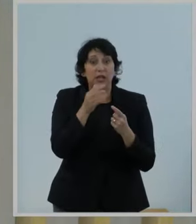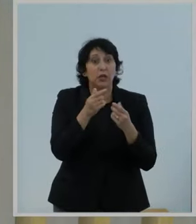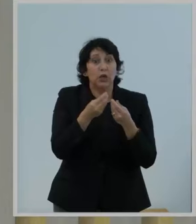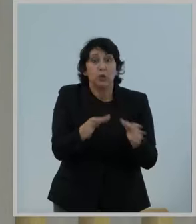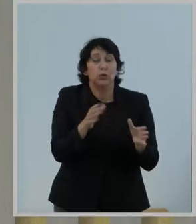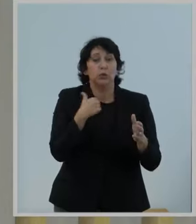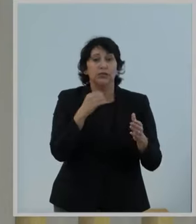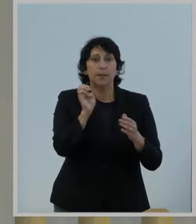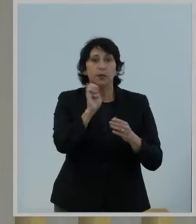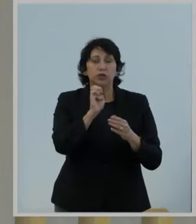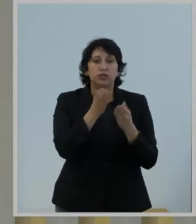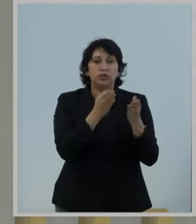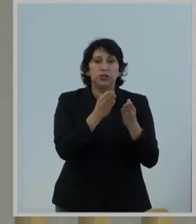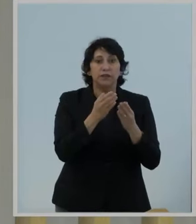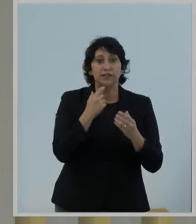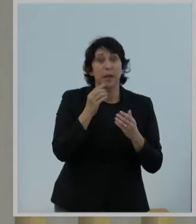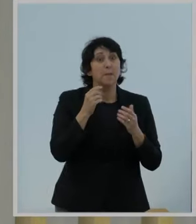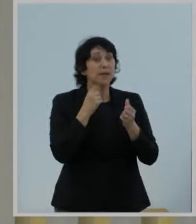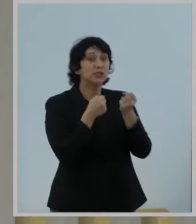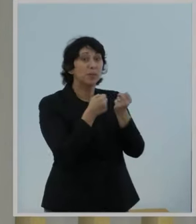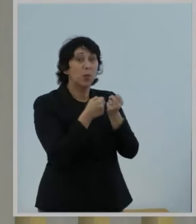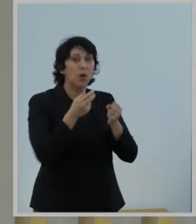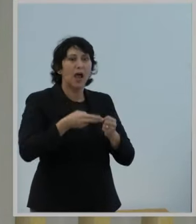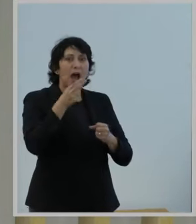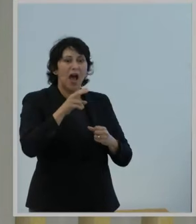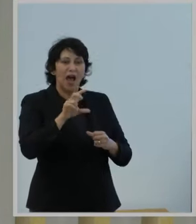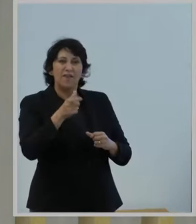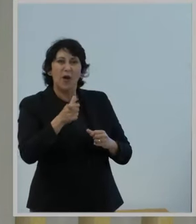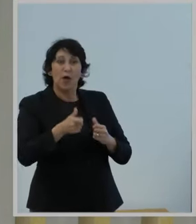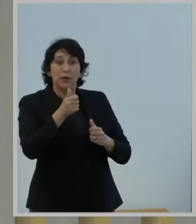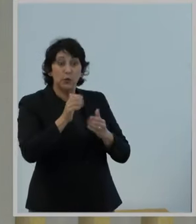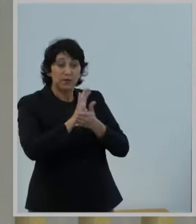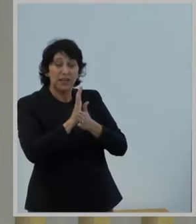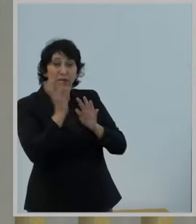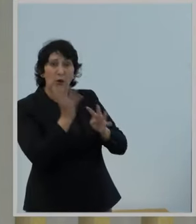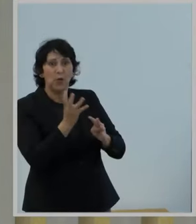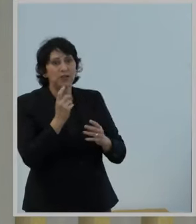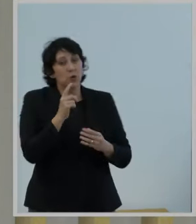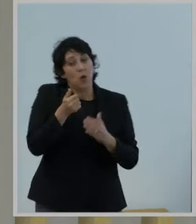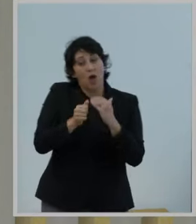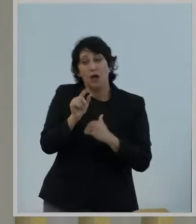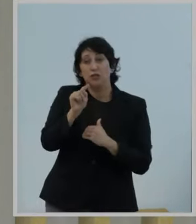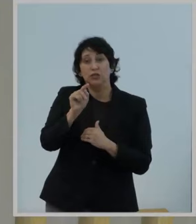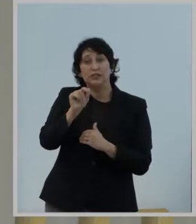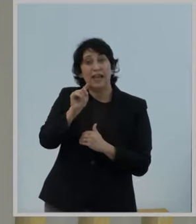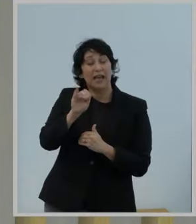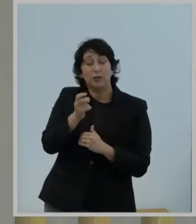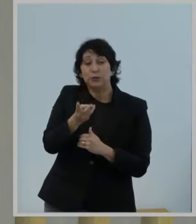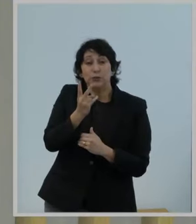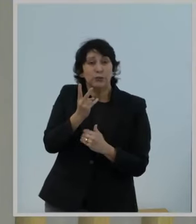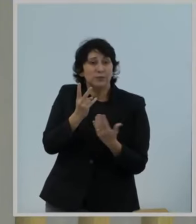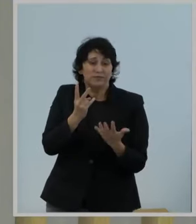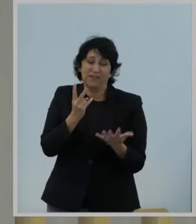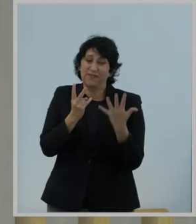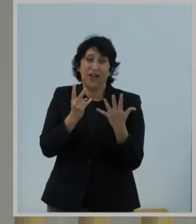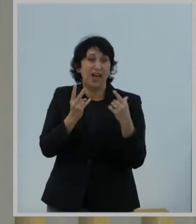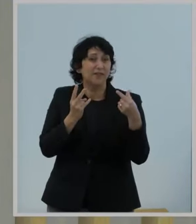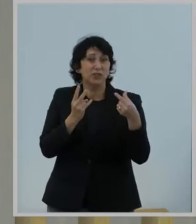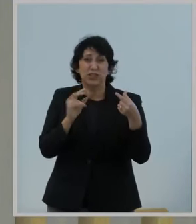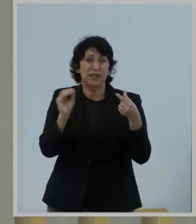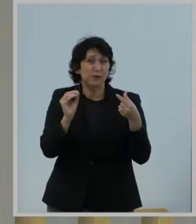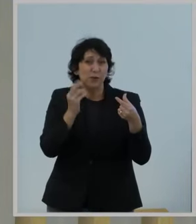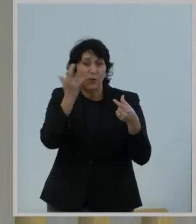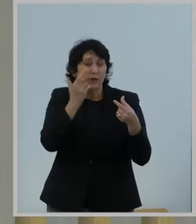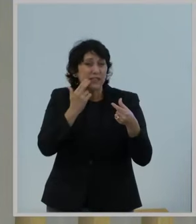support high-volume video. Multiple services on a single network could be bound under Title II. And without advanced uses for 5G, there's frankly no point in upgrading.